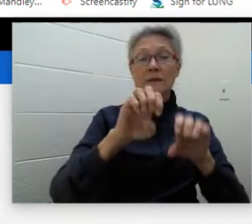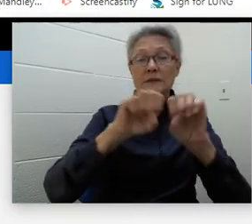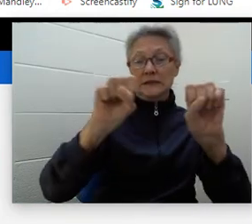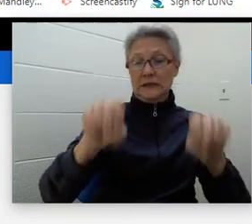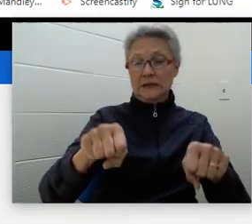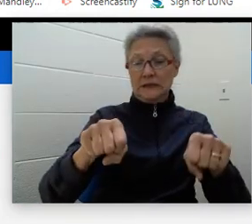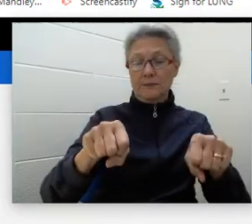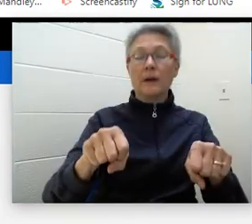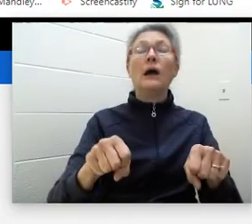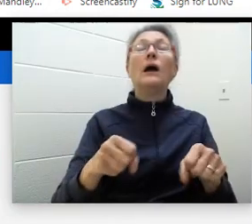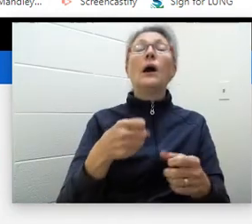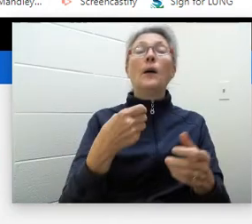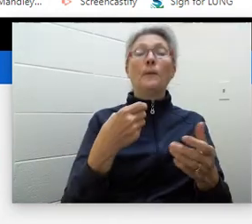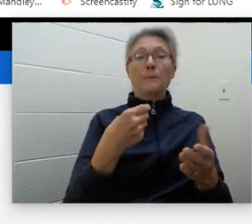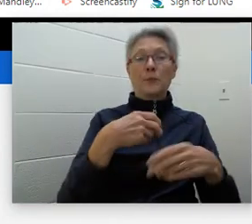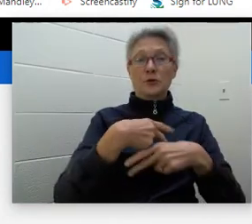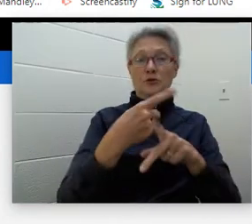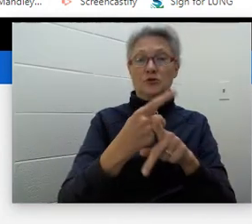things together.